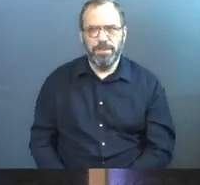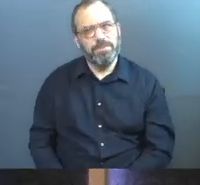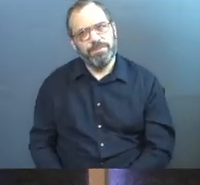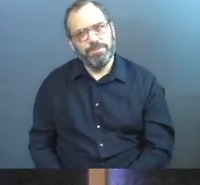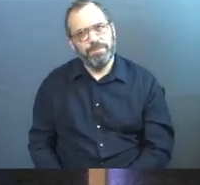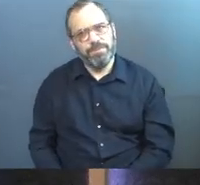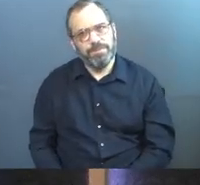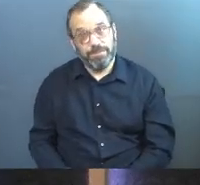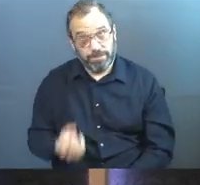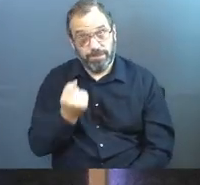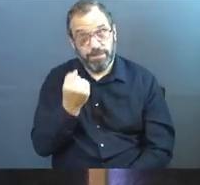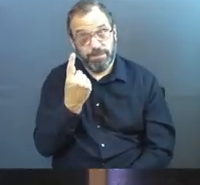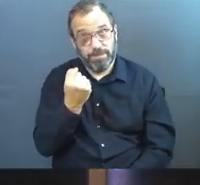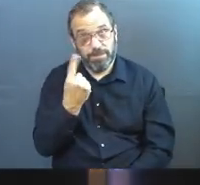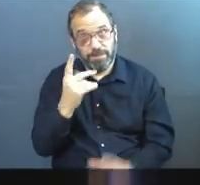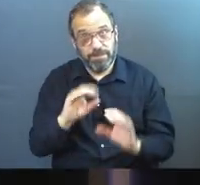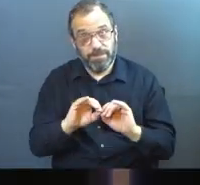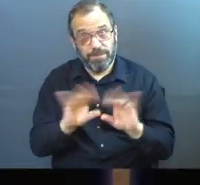Now, do you see it?